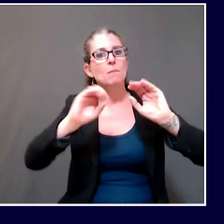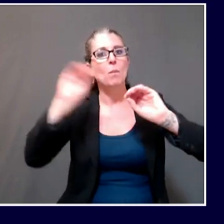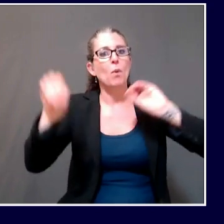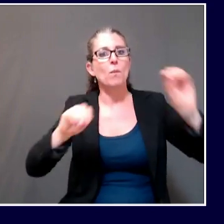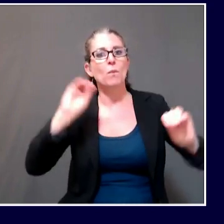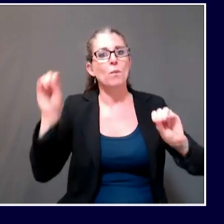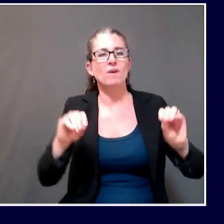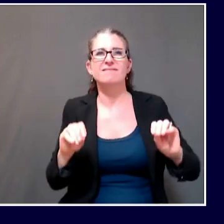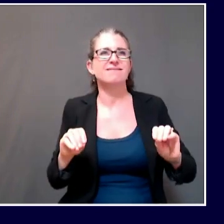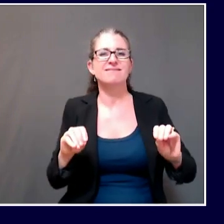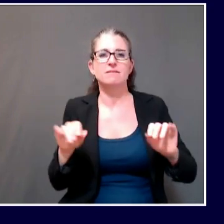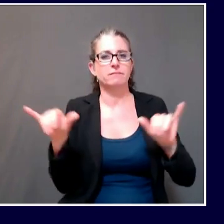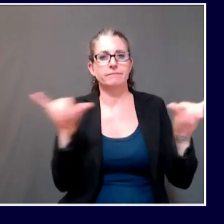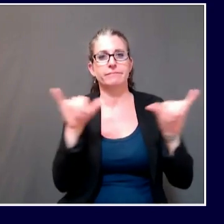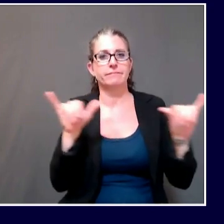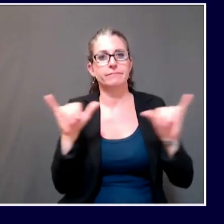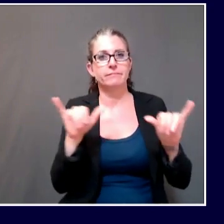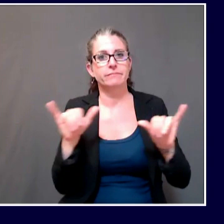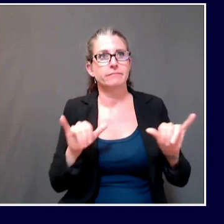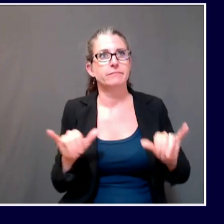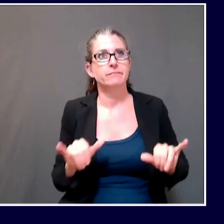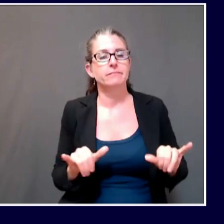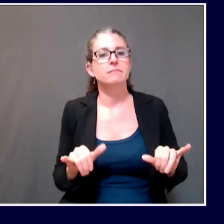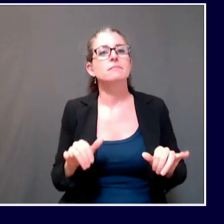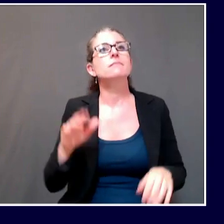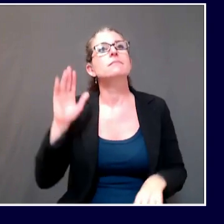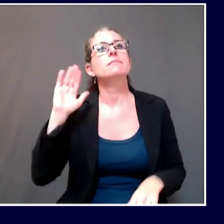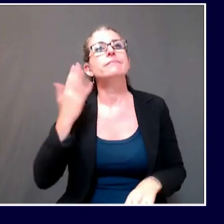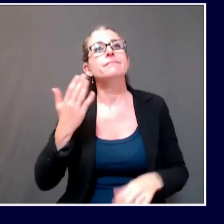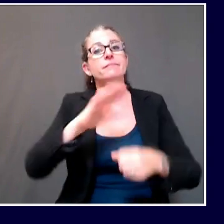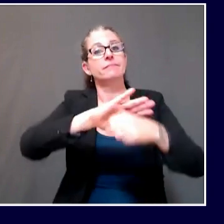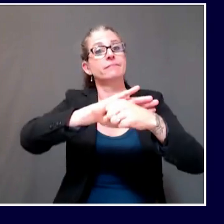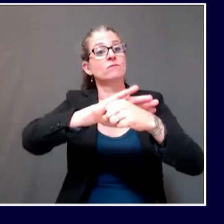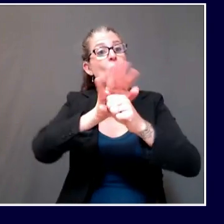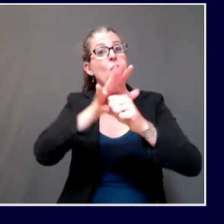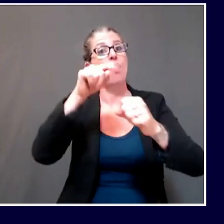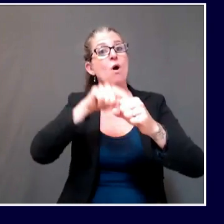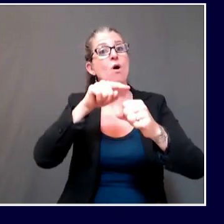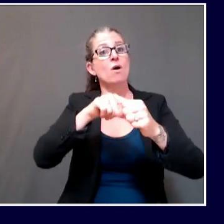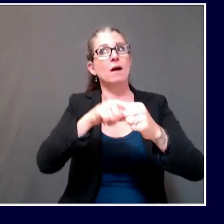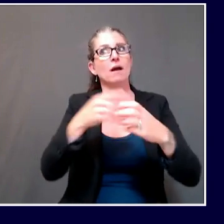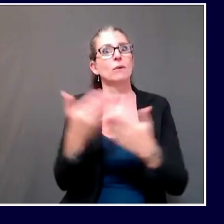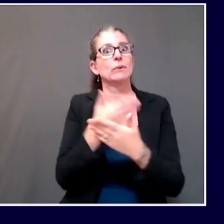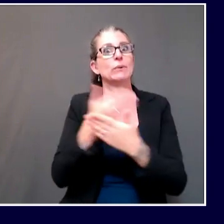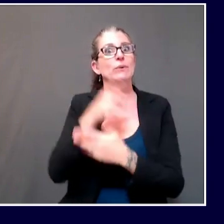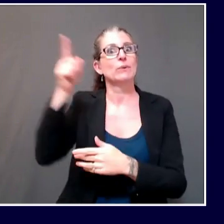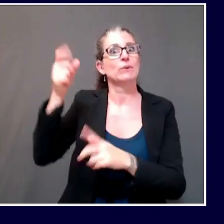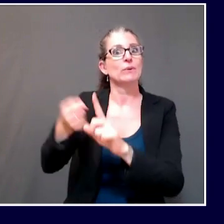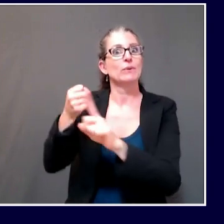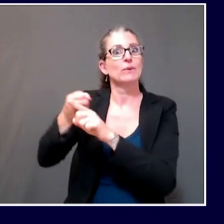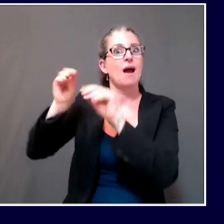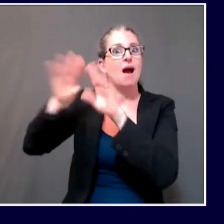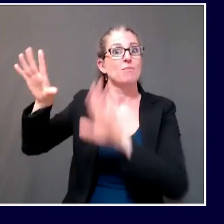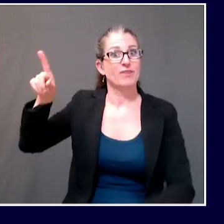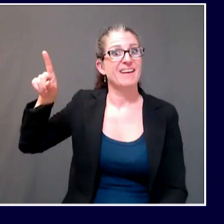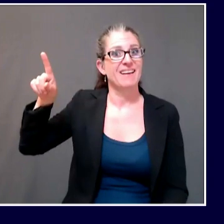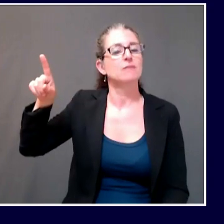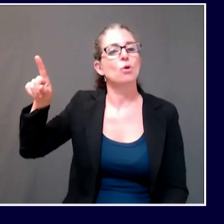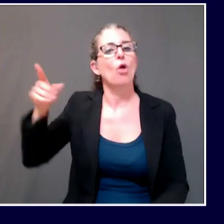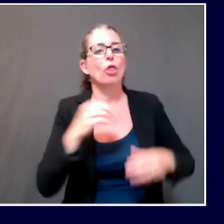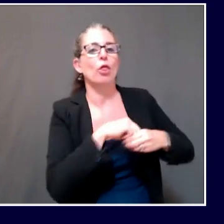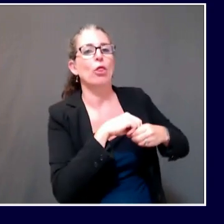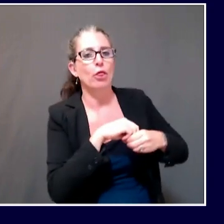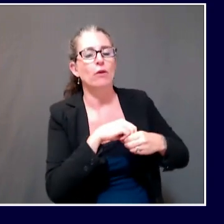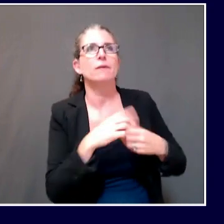some of that is related to the outbreaks that we've been discussing over the past several days. Some of it is also a function of the fact that we're now regularly